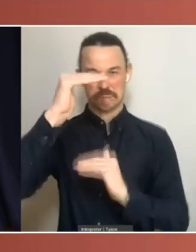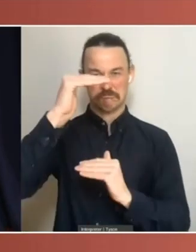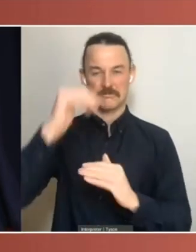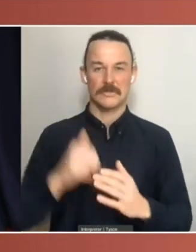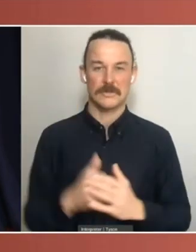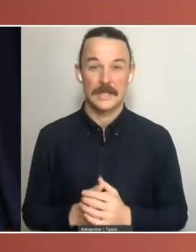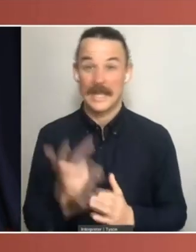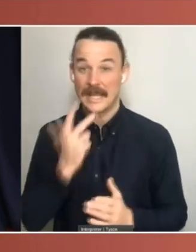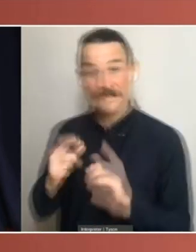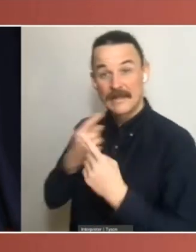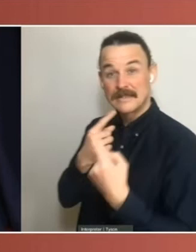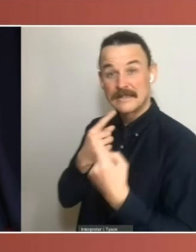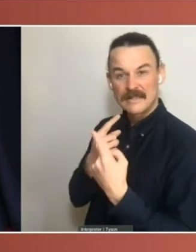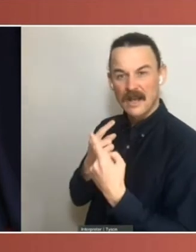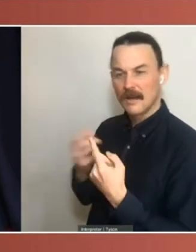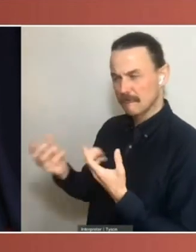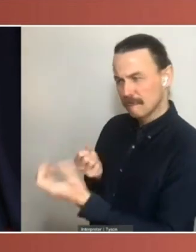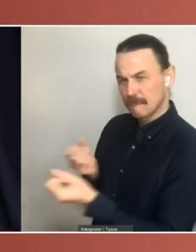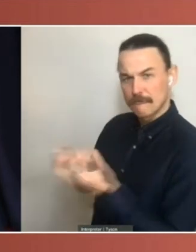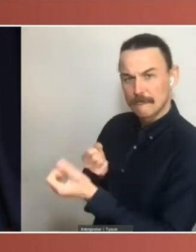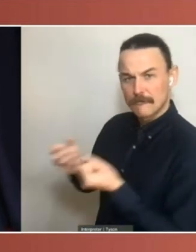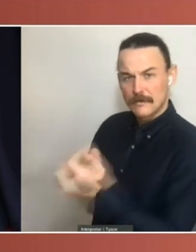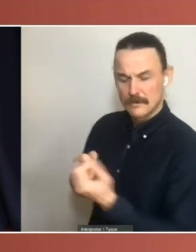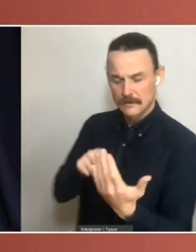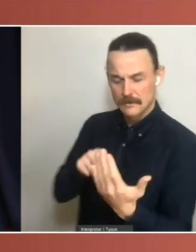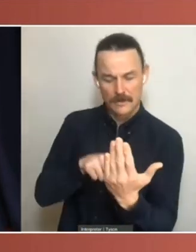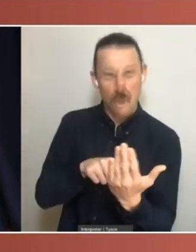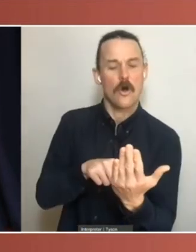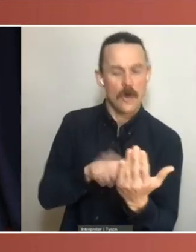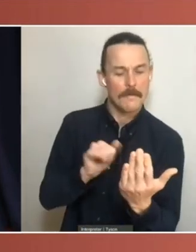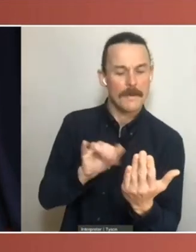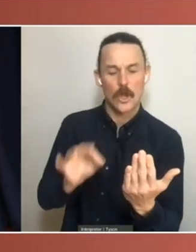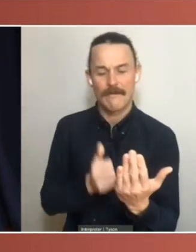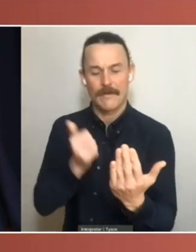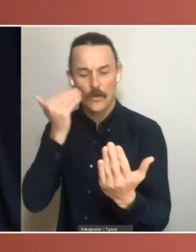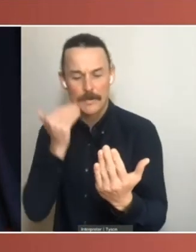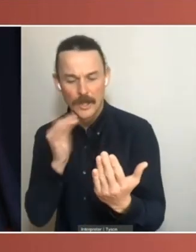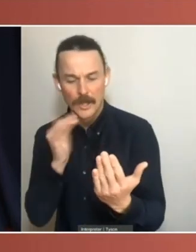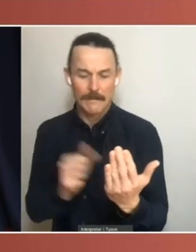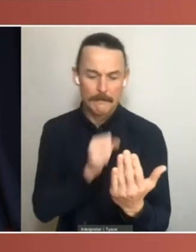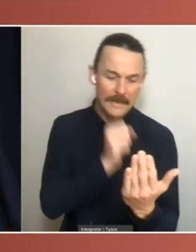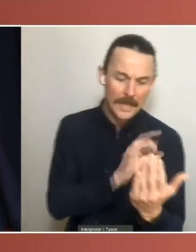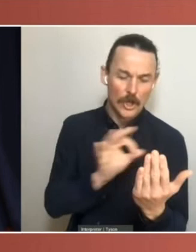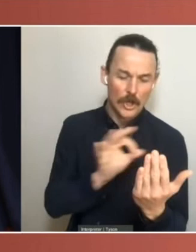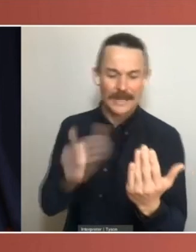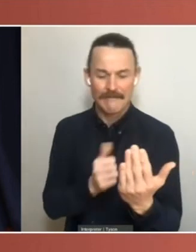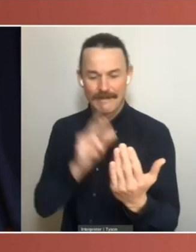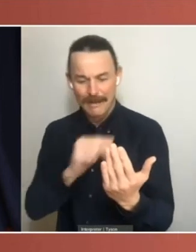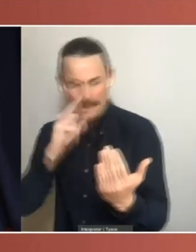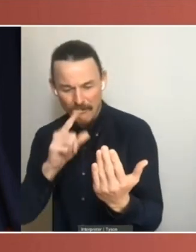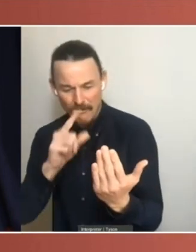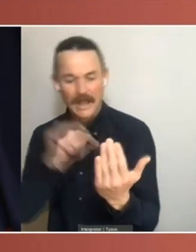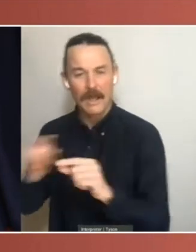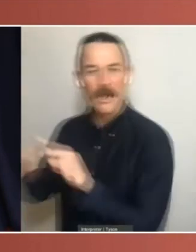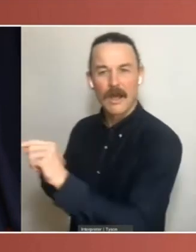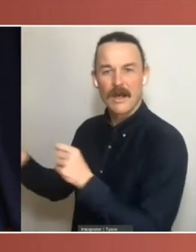representation there, and then analyse the results. So it's not an opt-in survey on a